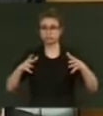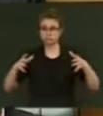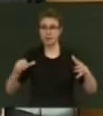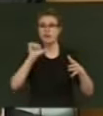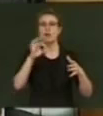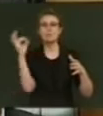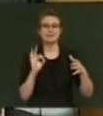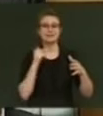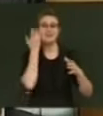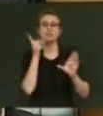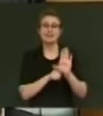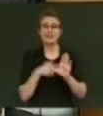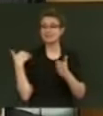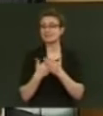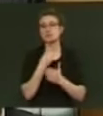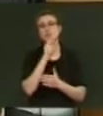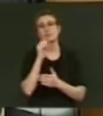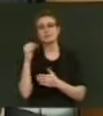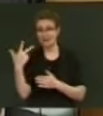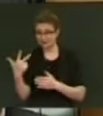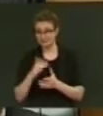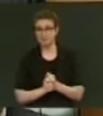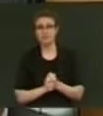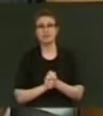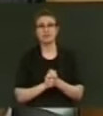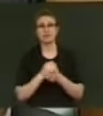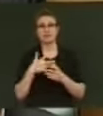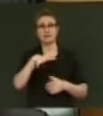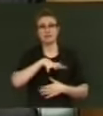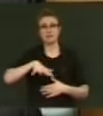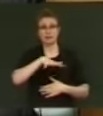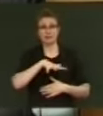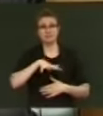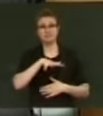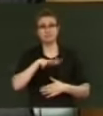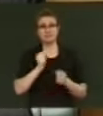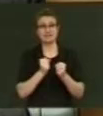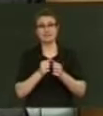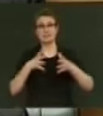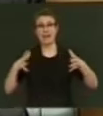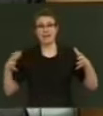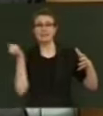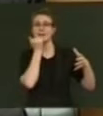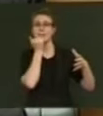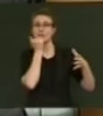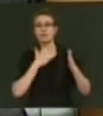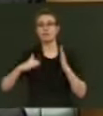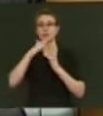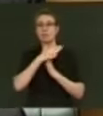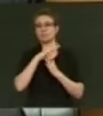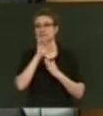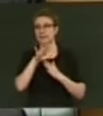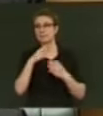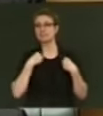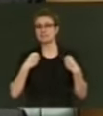since 2008. The industry is expanding. The number of IT businesses is top 10,000 for the first time and